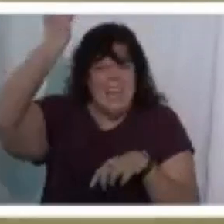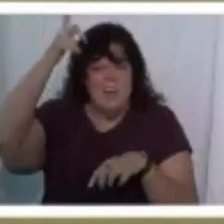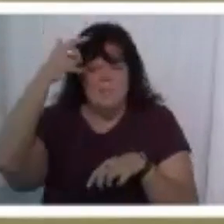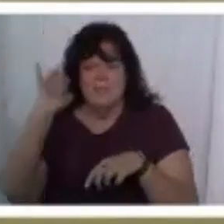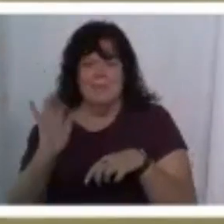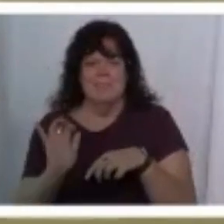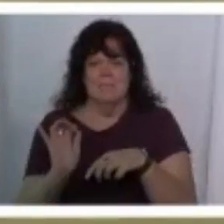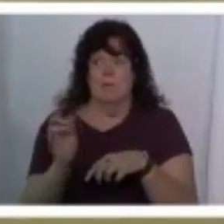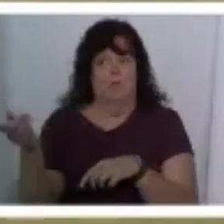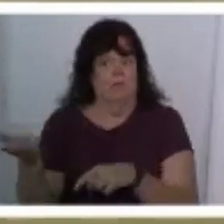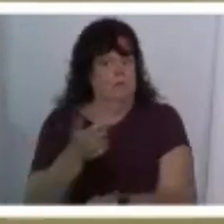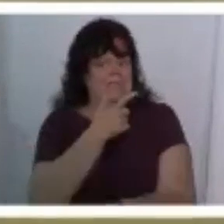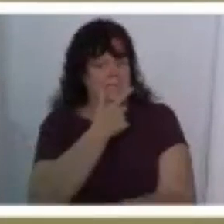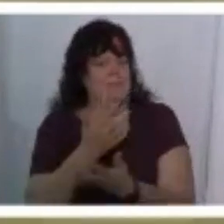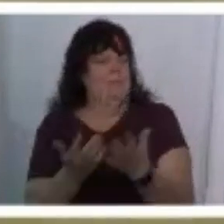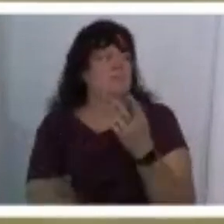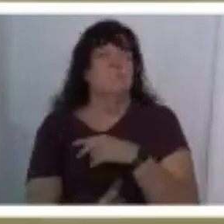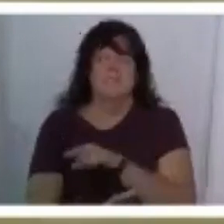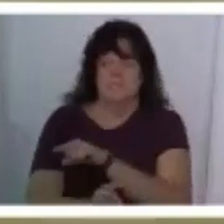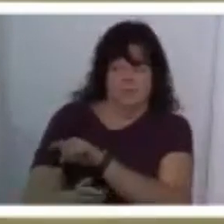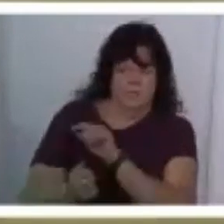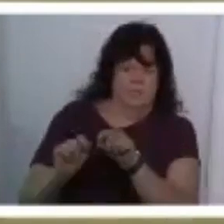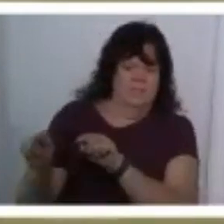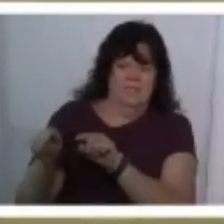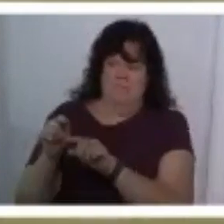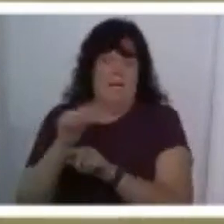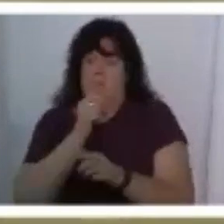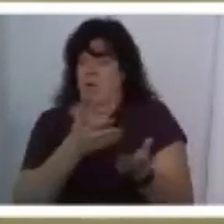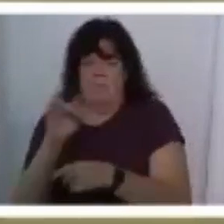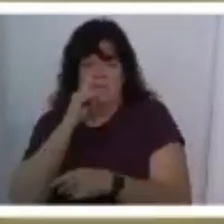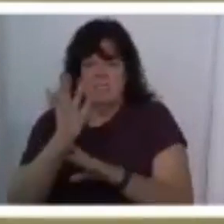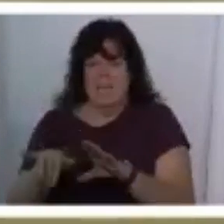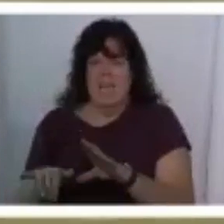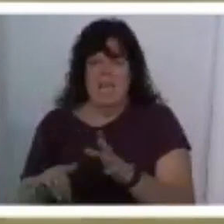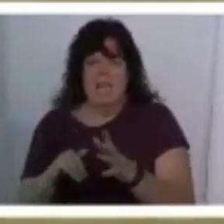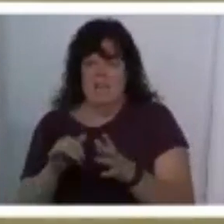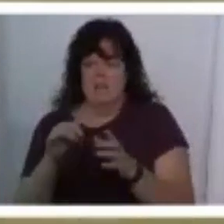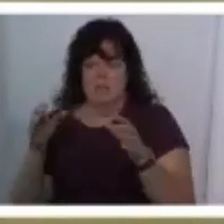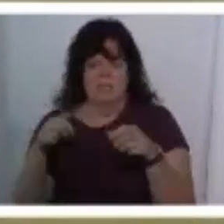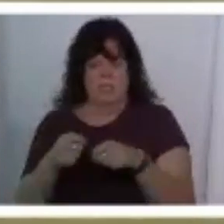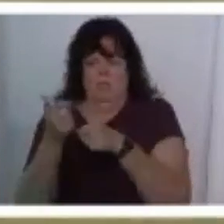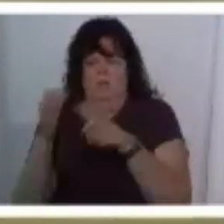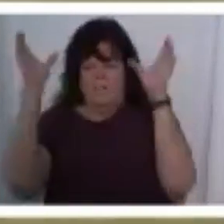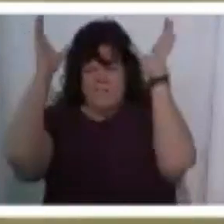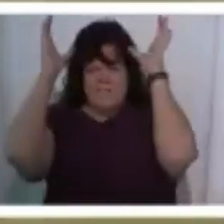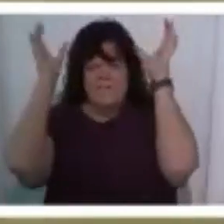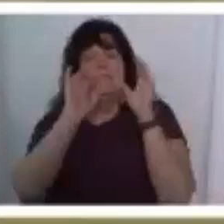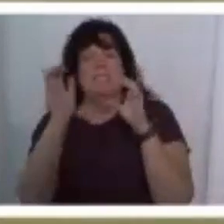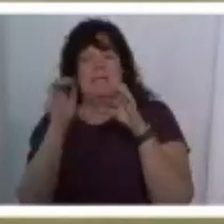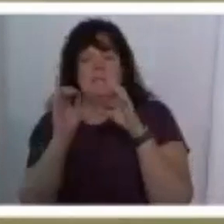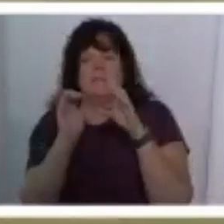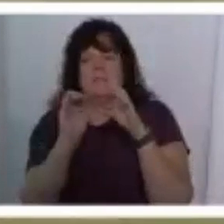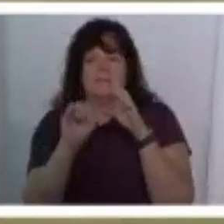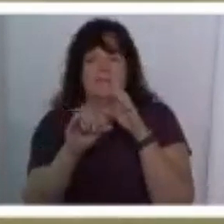might be a lesbian i mean they were freaking out i'm not taking my kids to see that or boycotting disney same thing they did during beauty and the beast